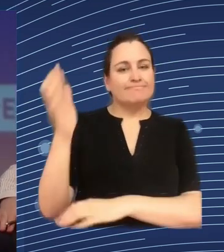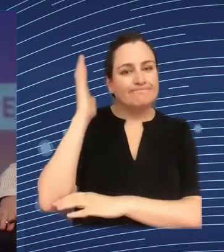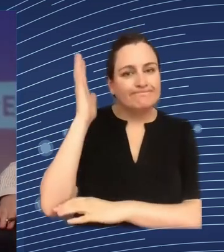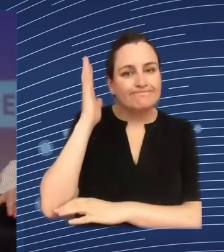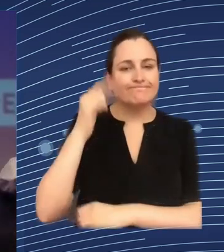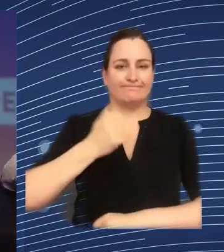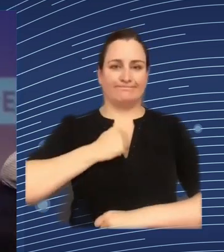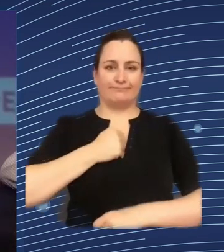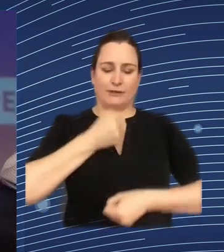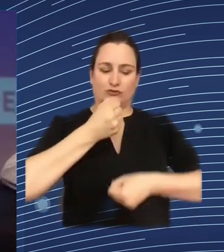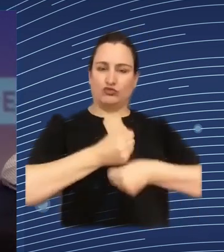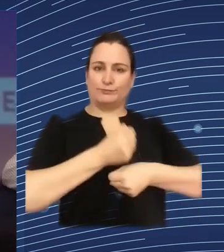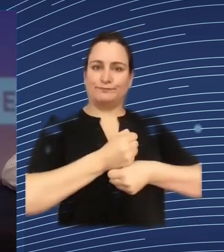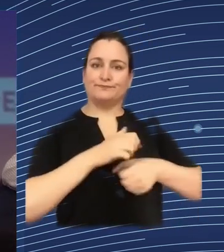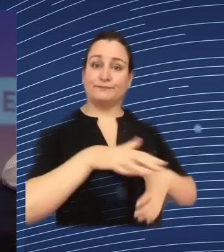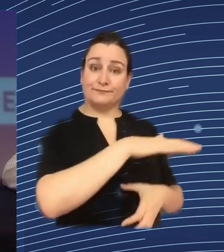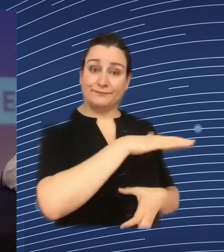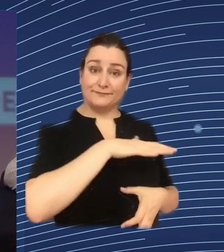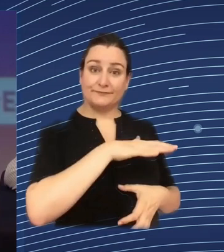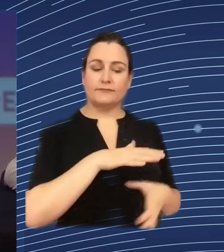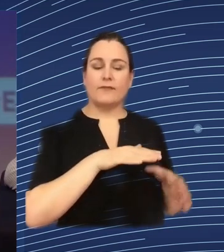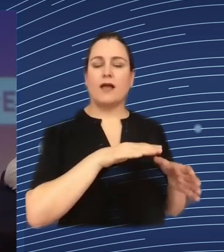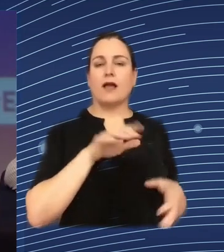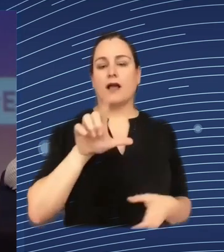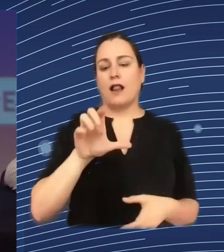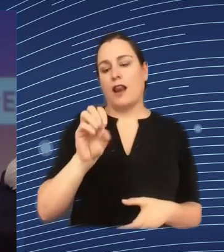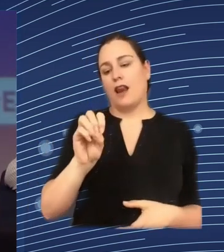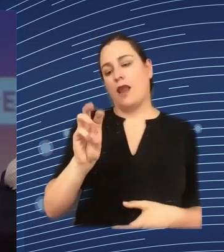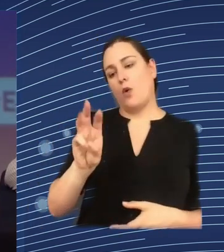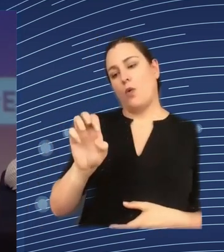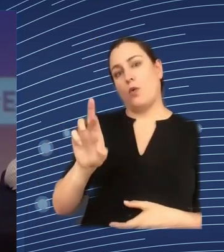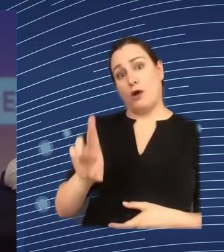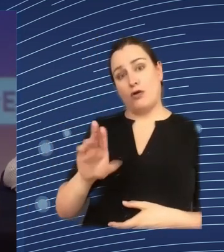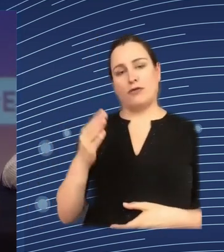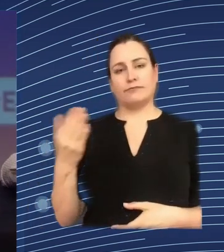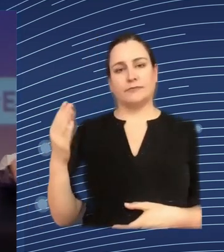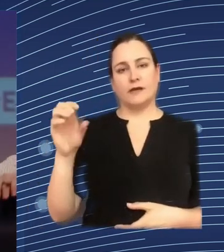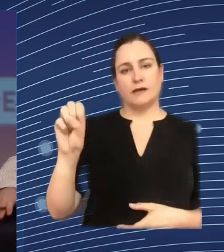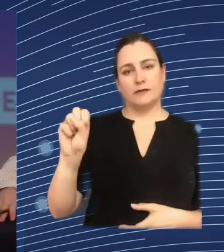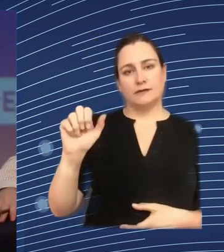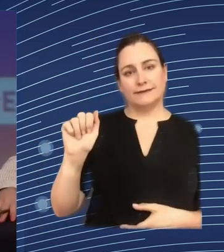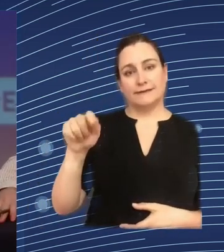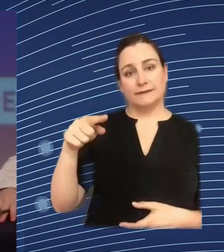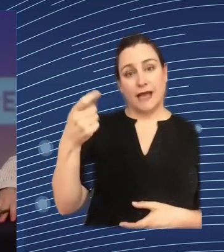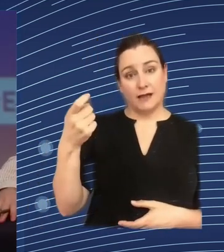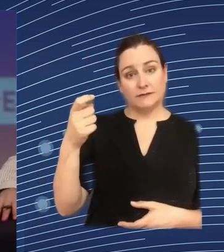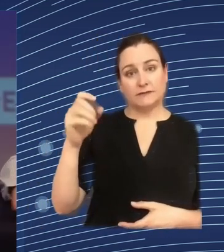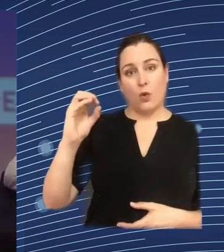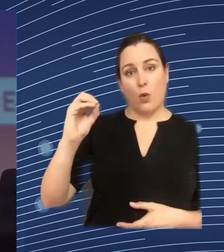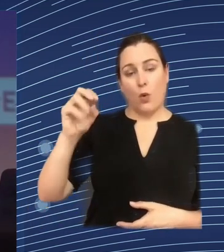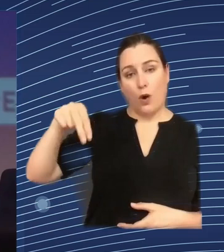Lower Saxony due to the employee data collection practice at Amazon